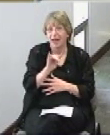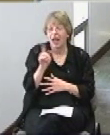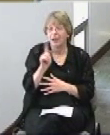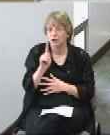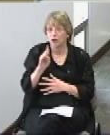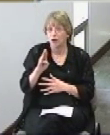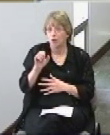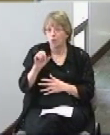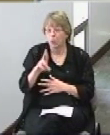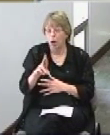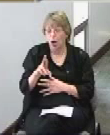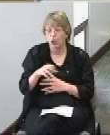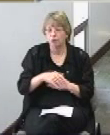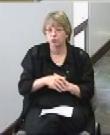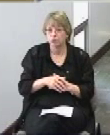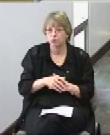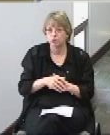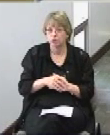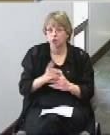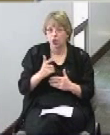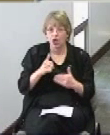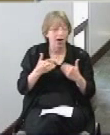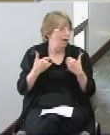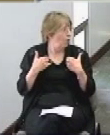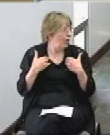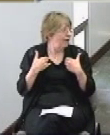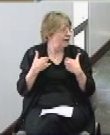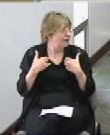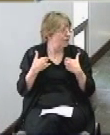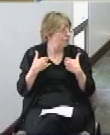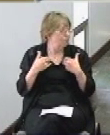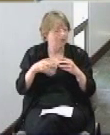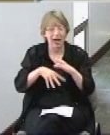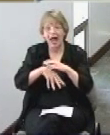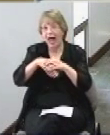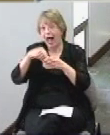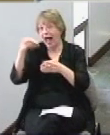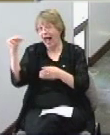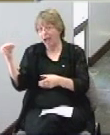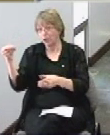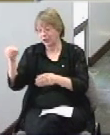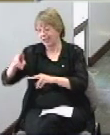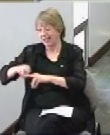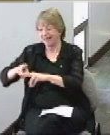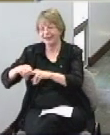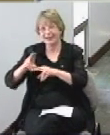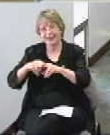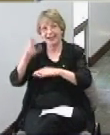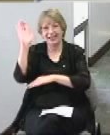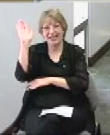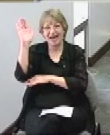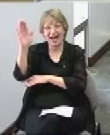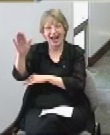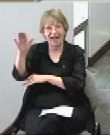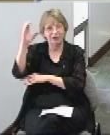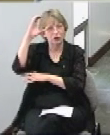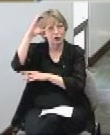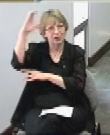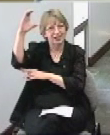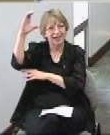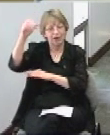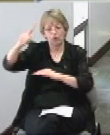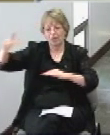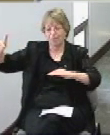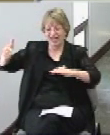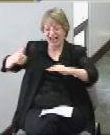going to be and we are going to have some outdoor seating there the the afternoon Sun will be behind the building